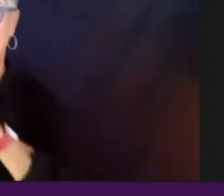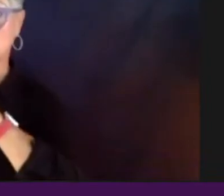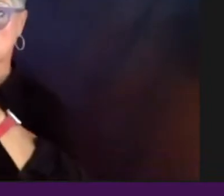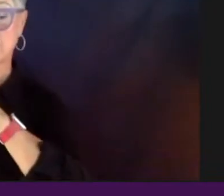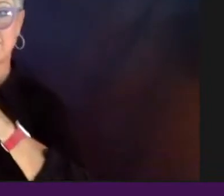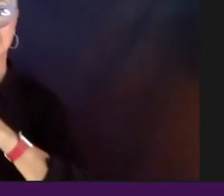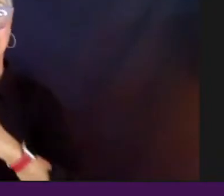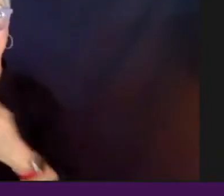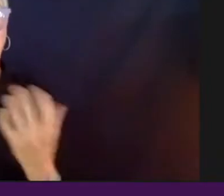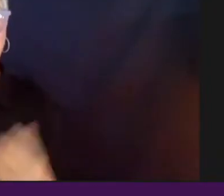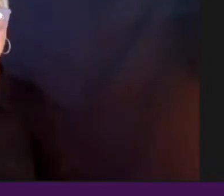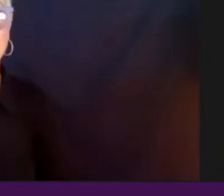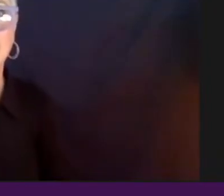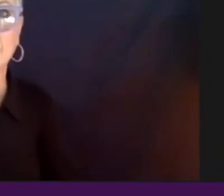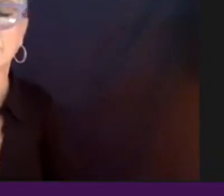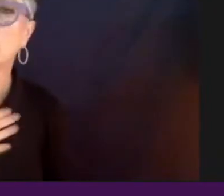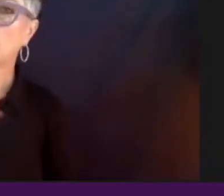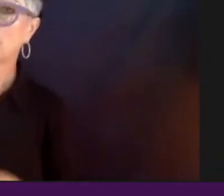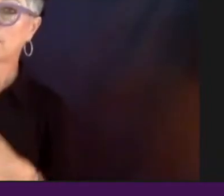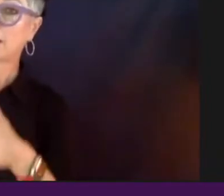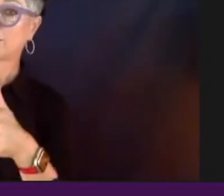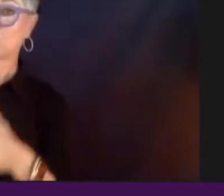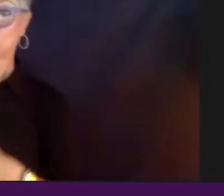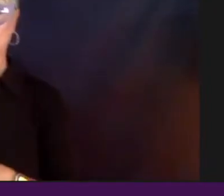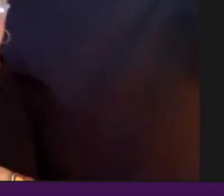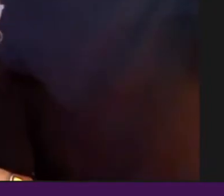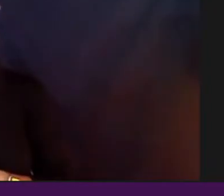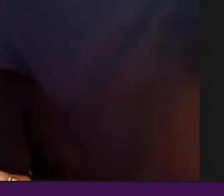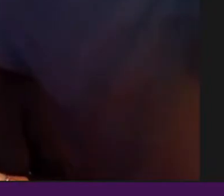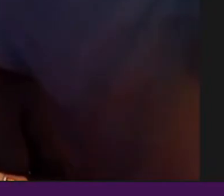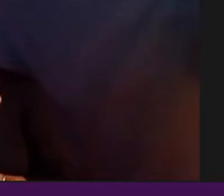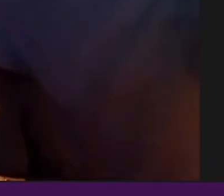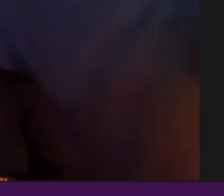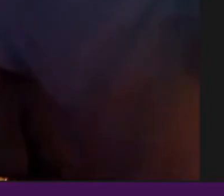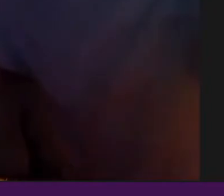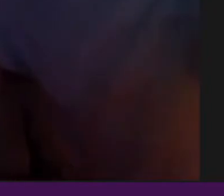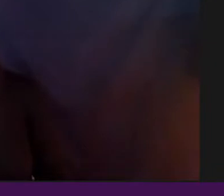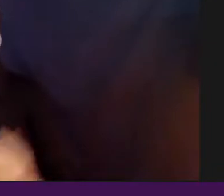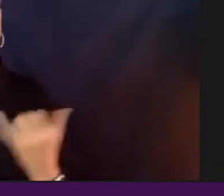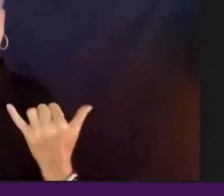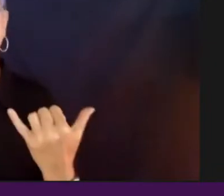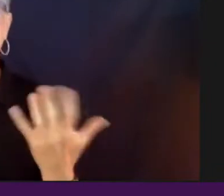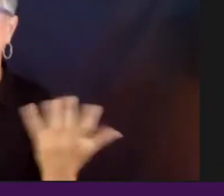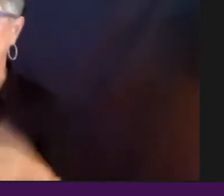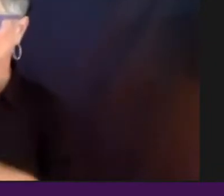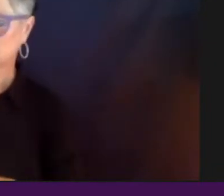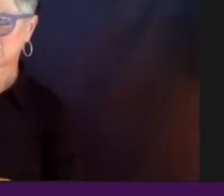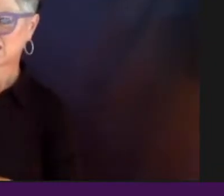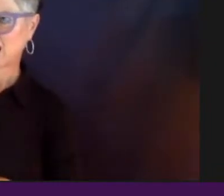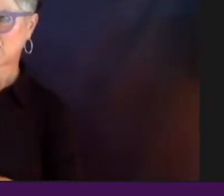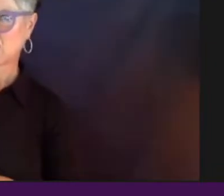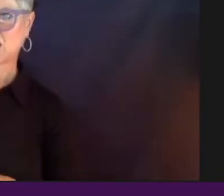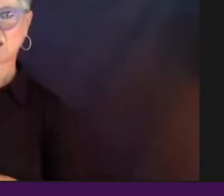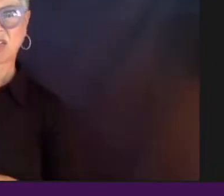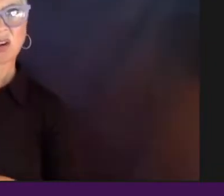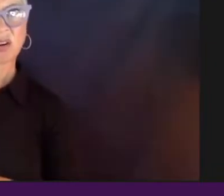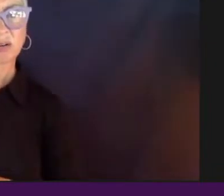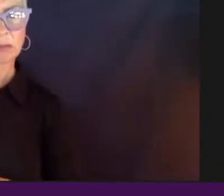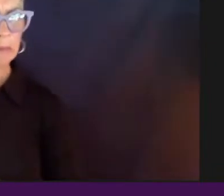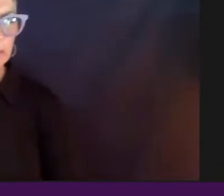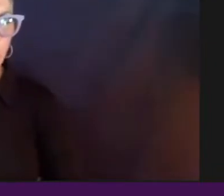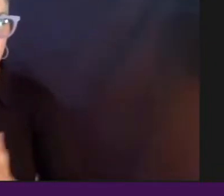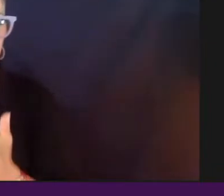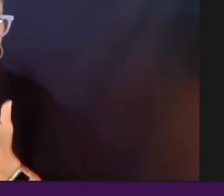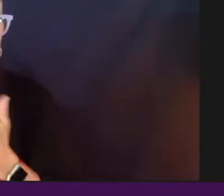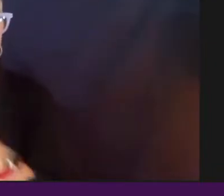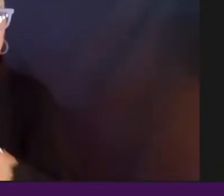Ben, my first question is for you. You are now, what is it, second or third, maybe fourth project working